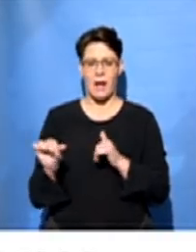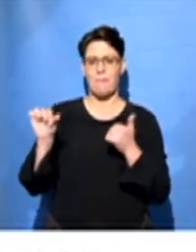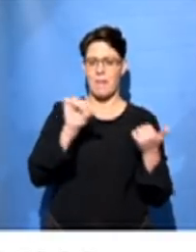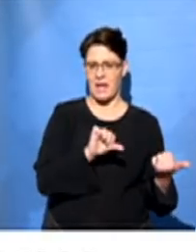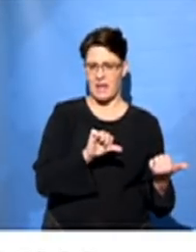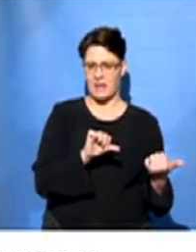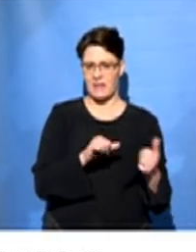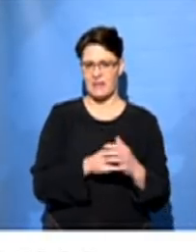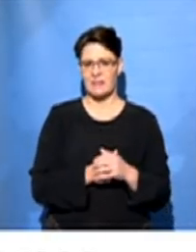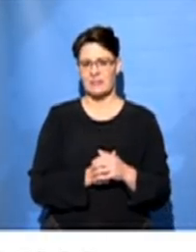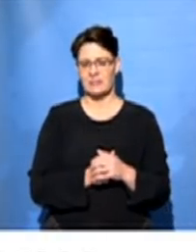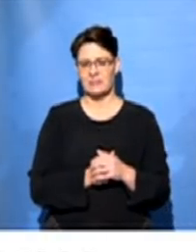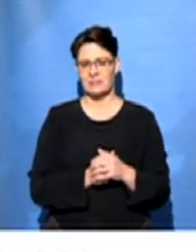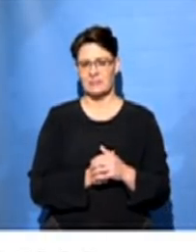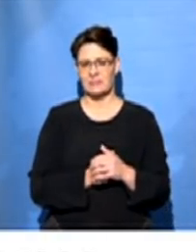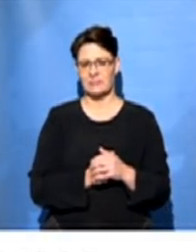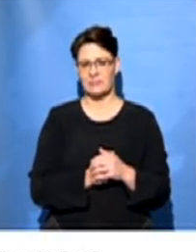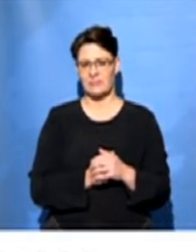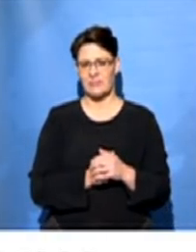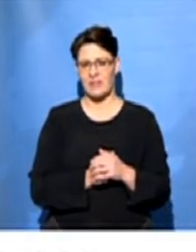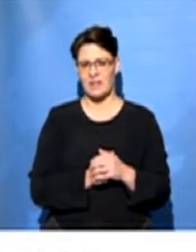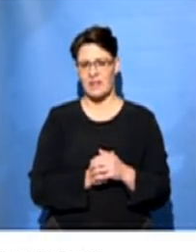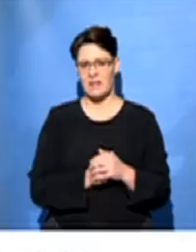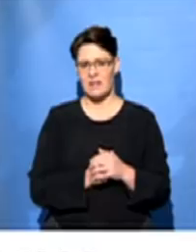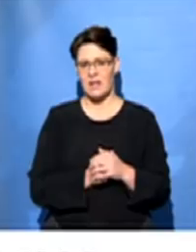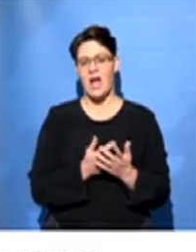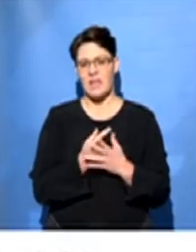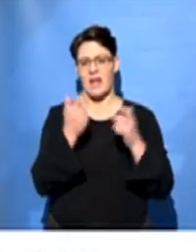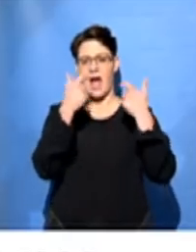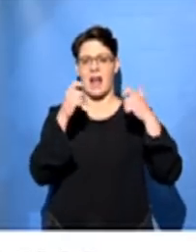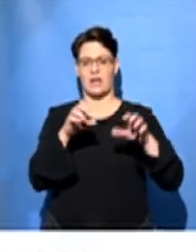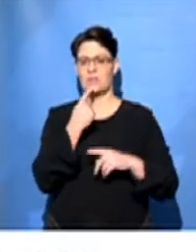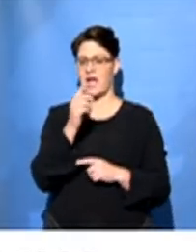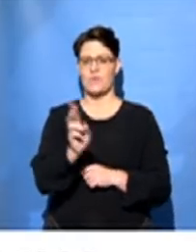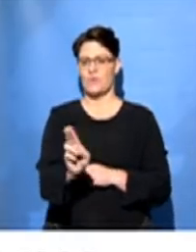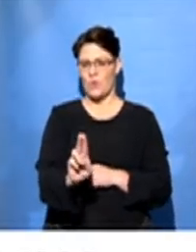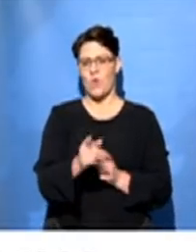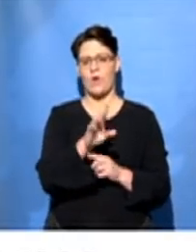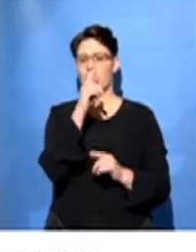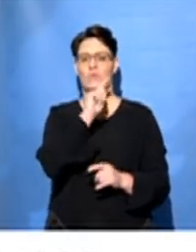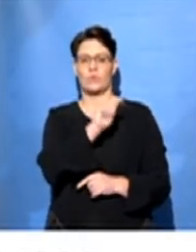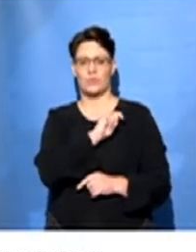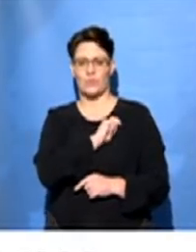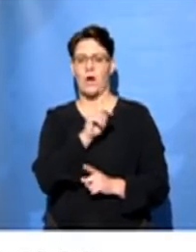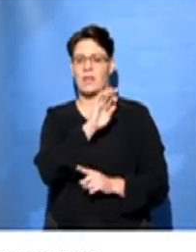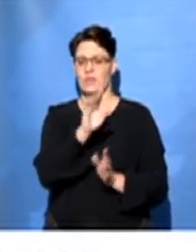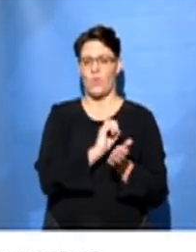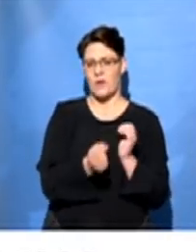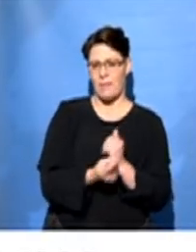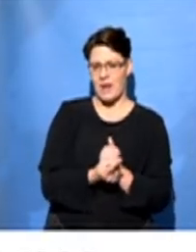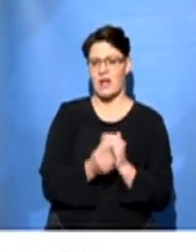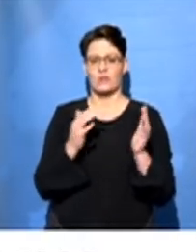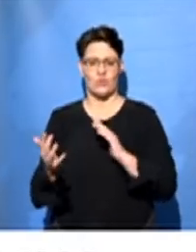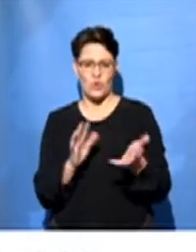come back. Oh, yeah. don't know. It's changing, yeah. Yeah. Having to come back and then highlight and say like, no, no, no, no, no, that's actually not true. This is what or